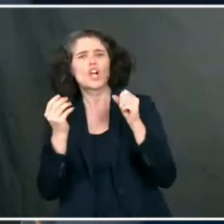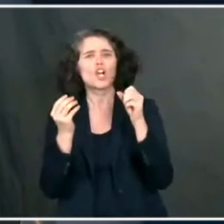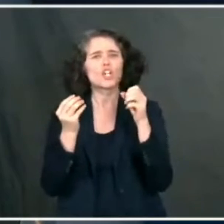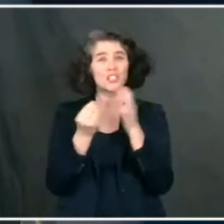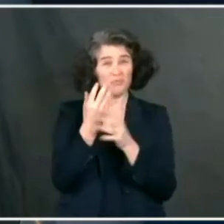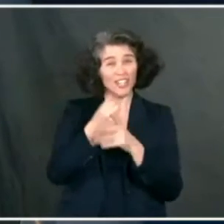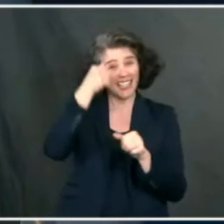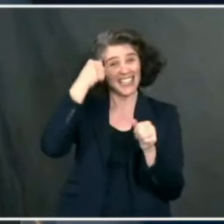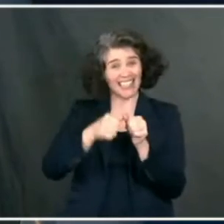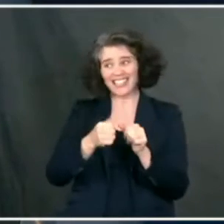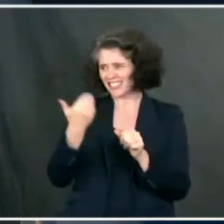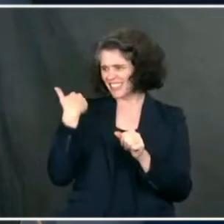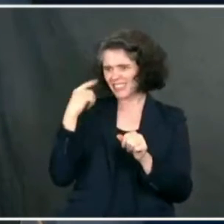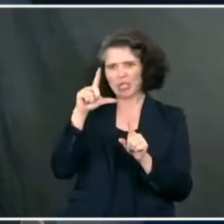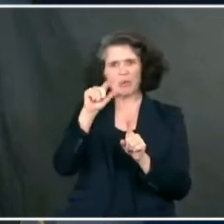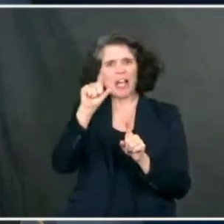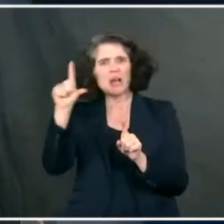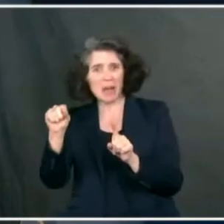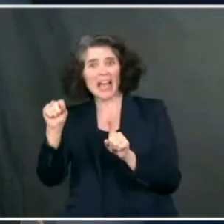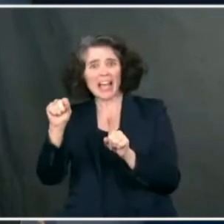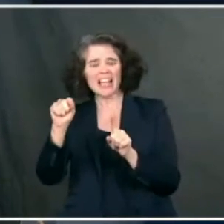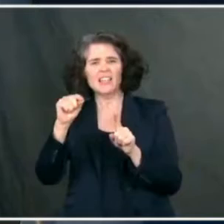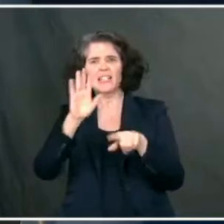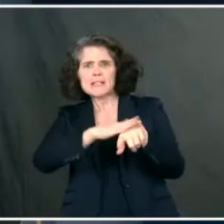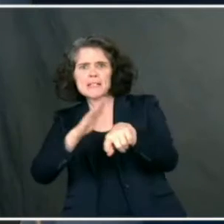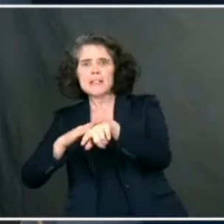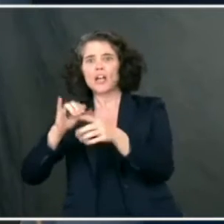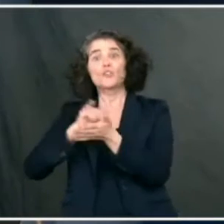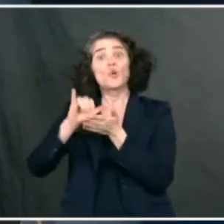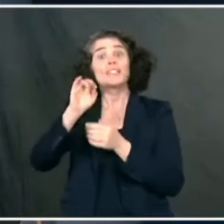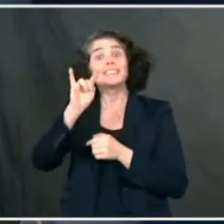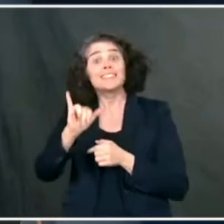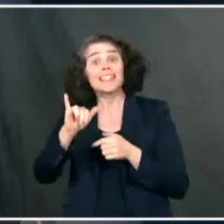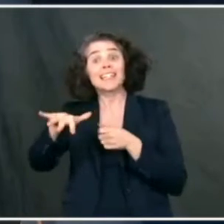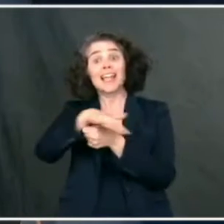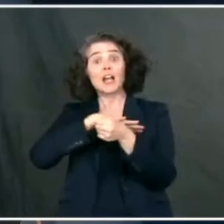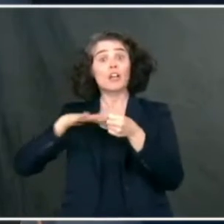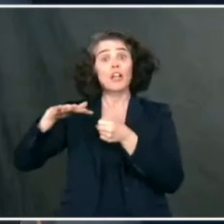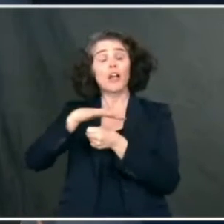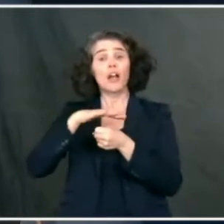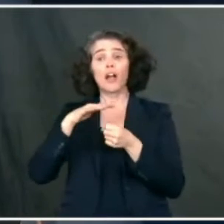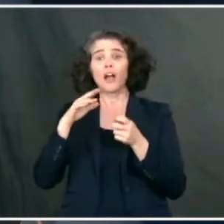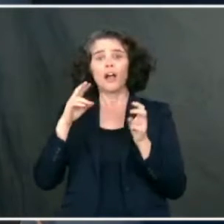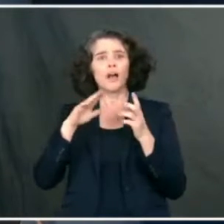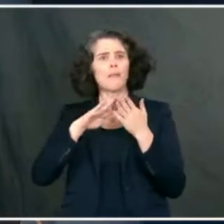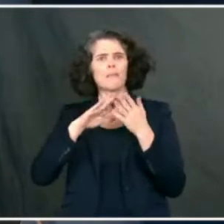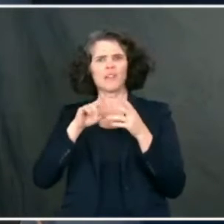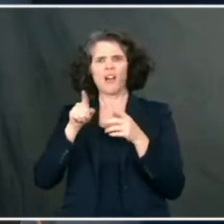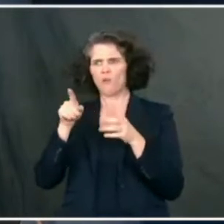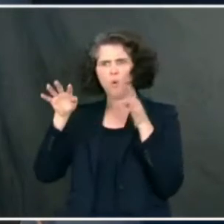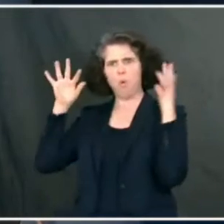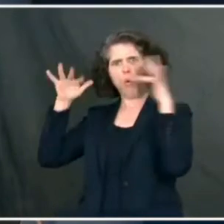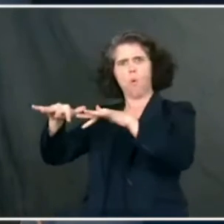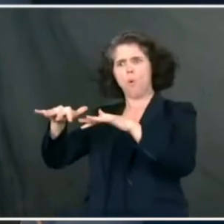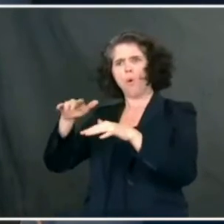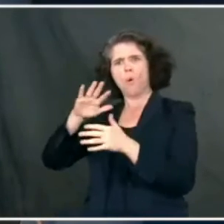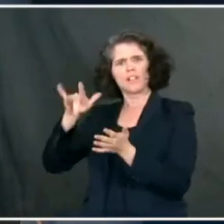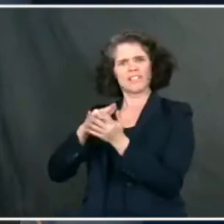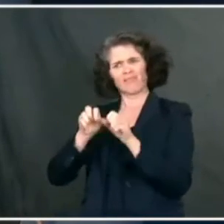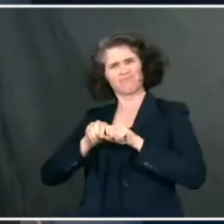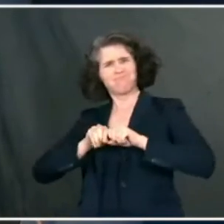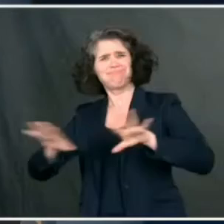of 2020 when we were having New York City metropolitan area being the epicenter of what was going on,